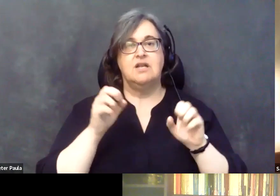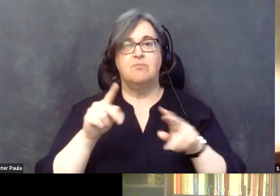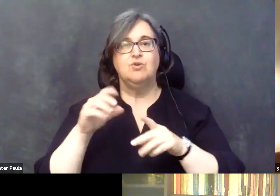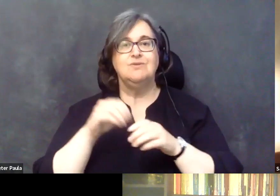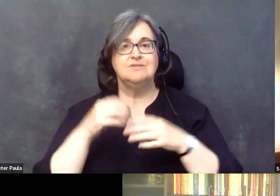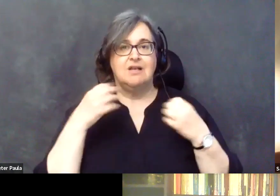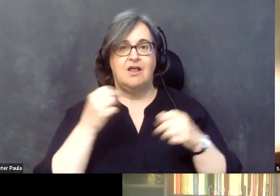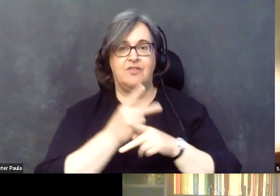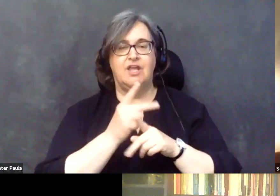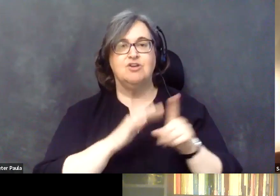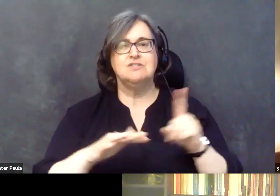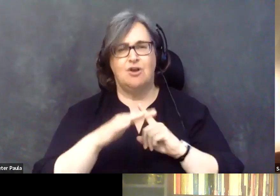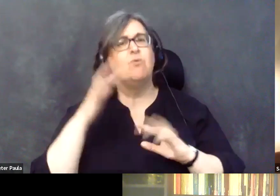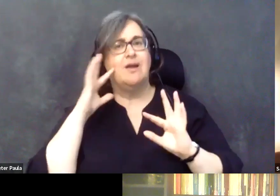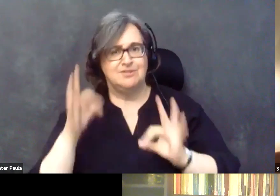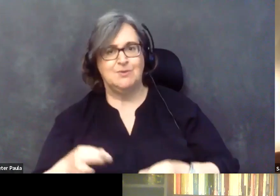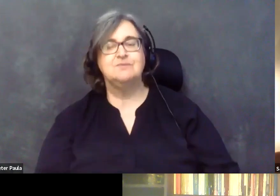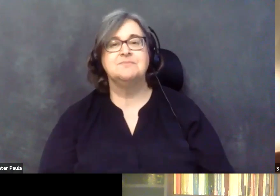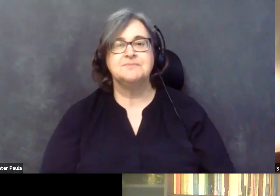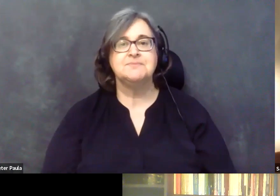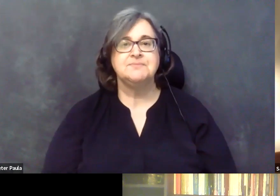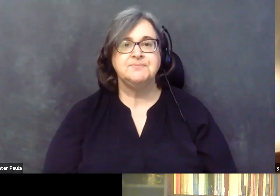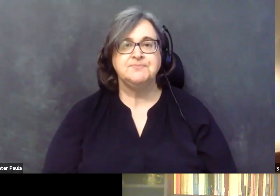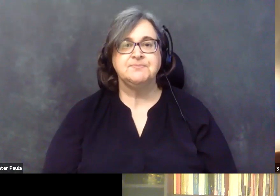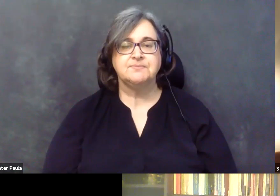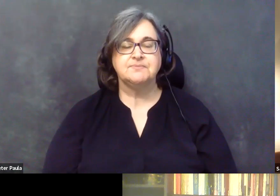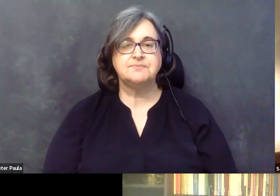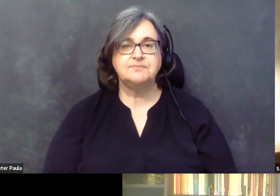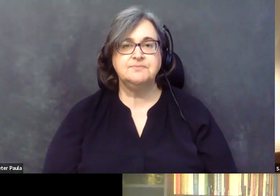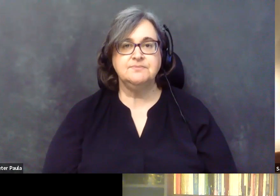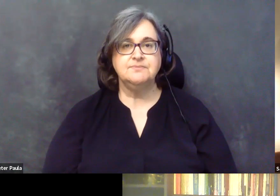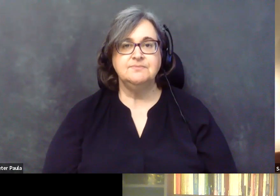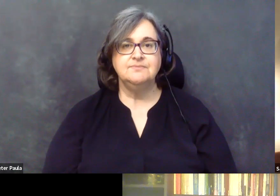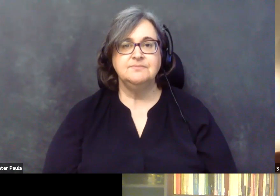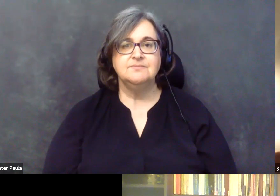setting. Absolutely. And, and, and just to, uh,